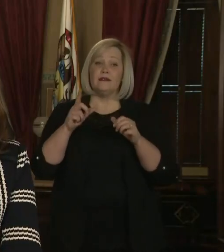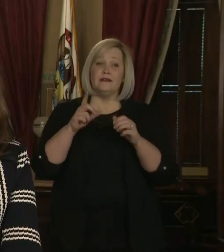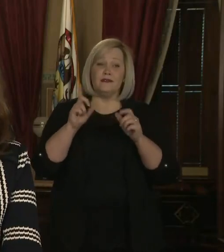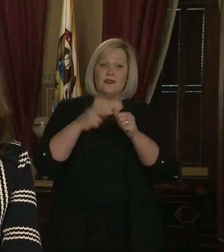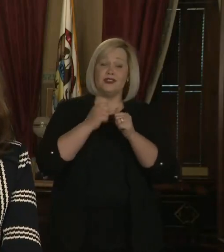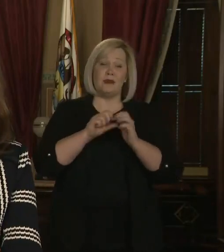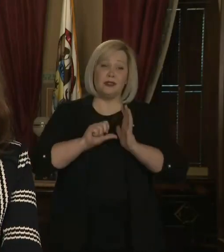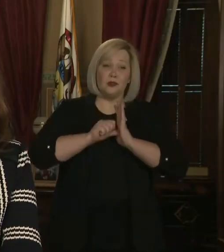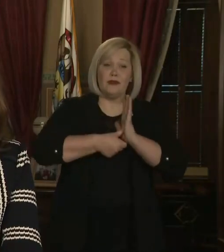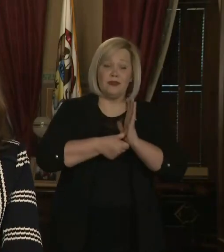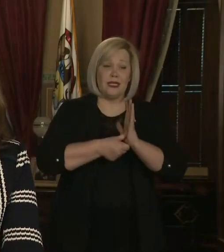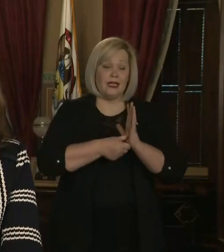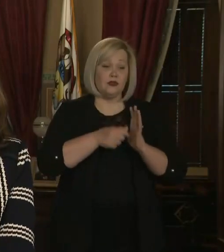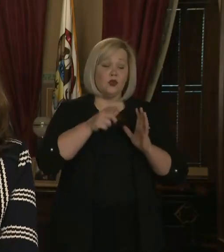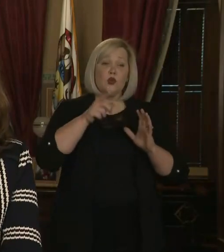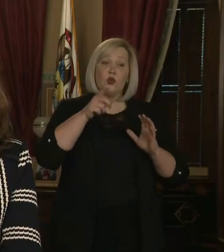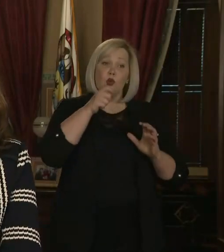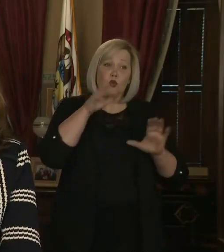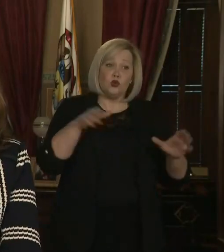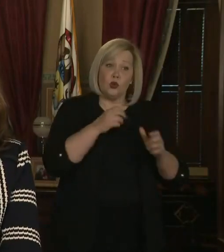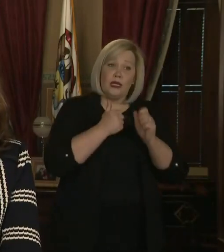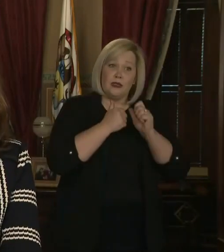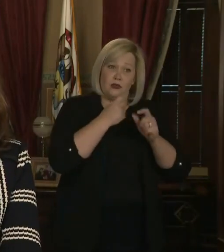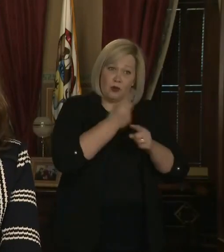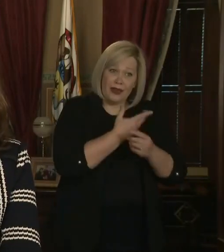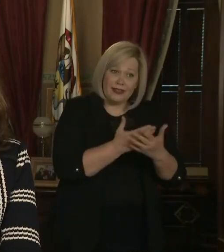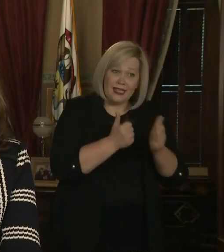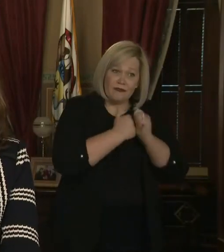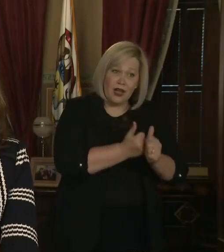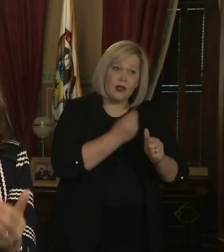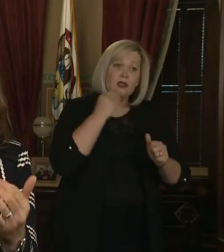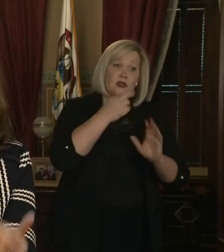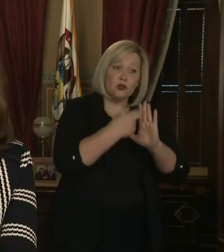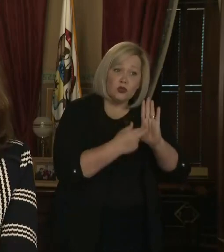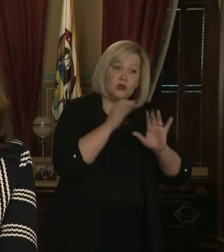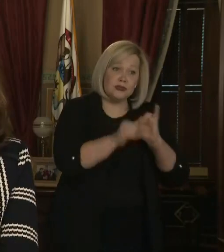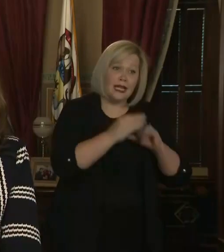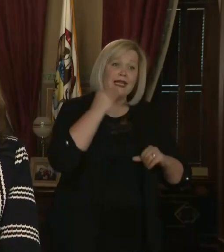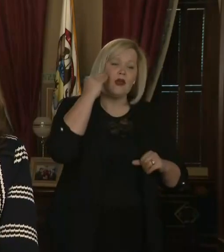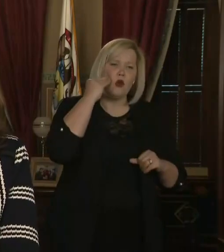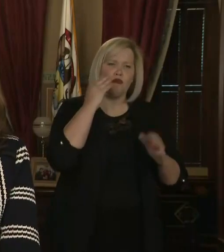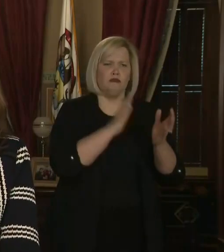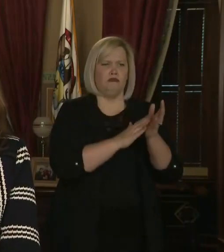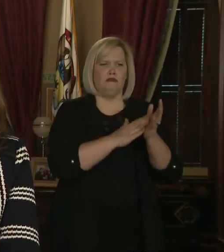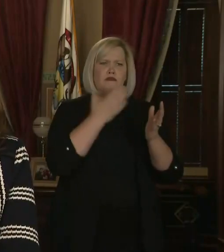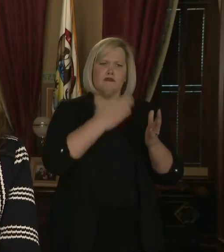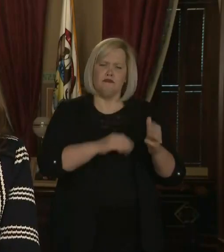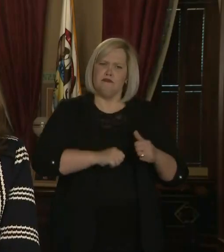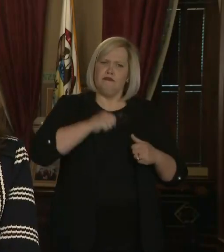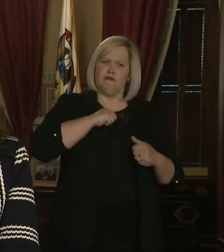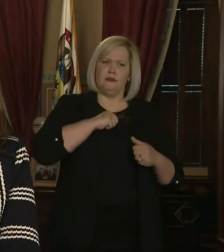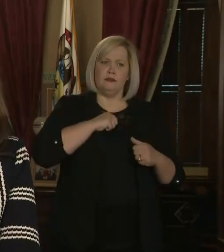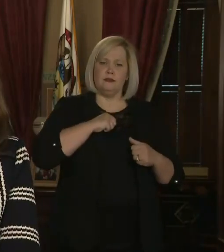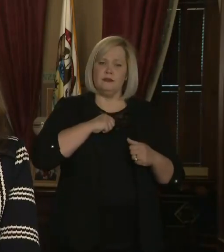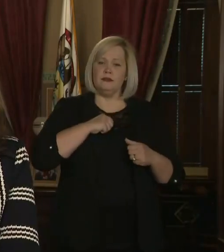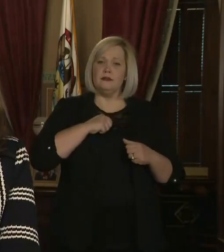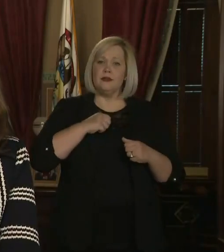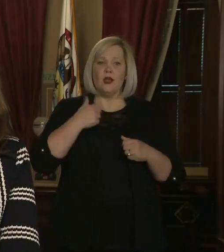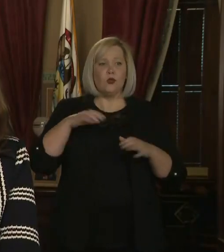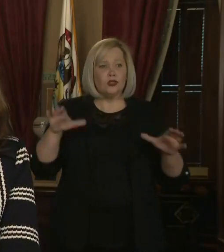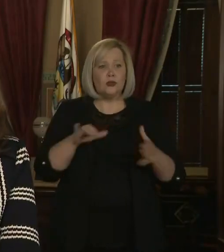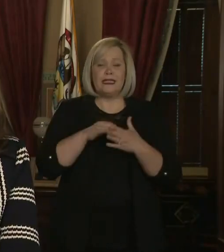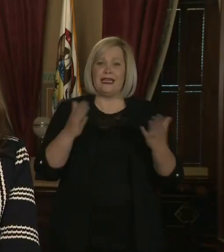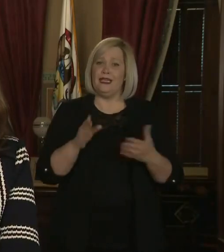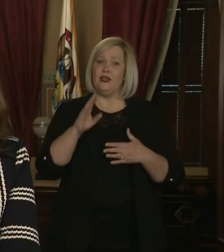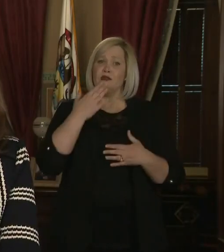As I mentioned in that New York Times article and you look at the mapping of how little people are moving we're doing it well in